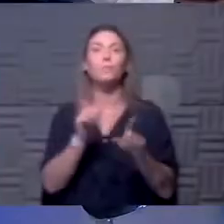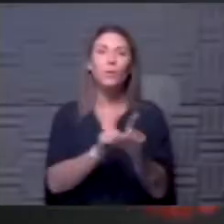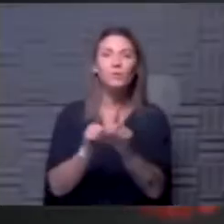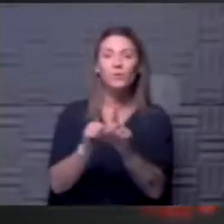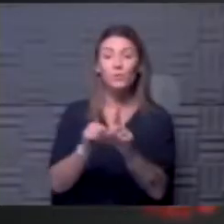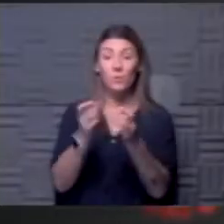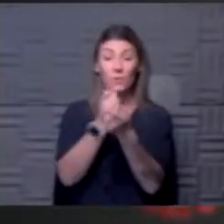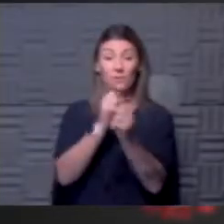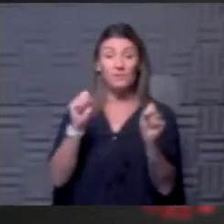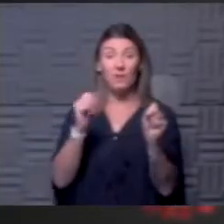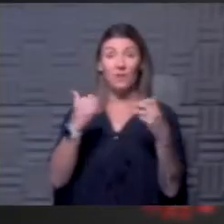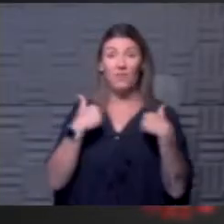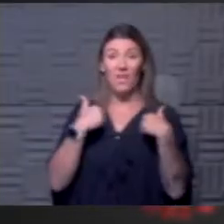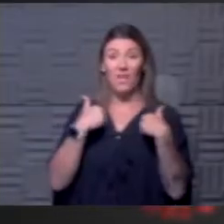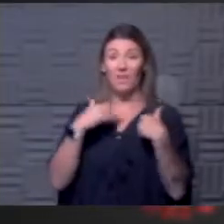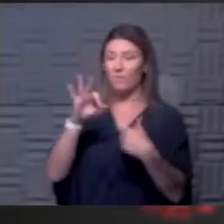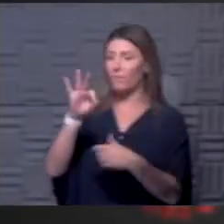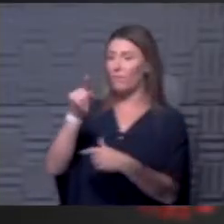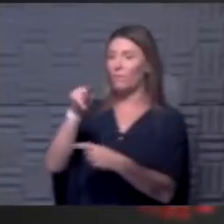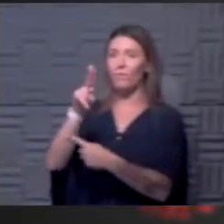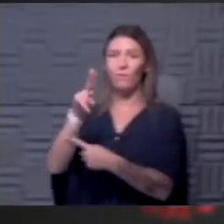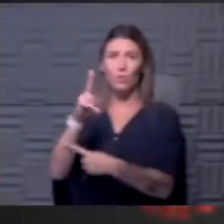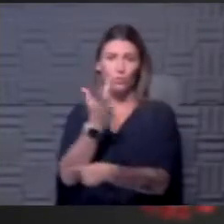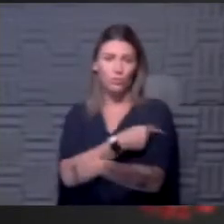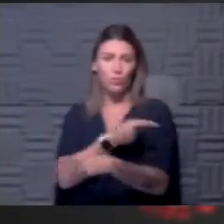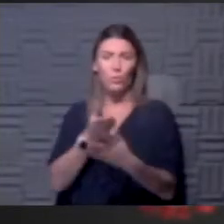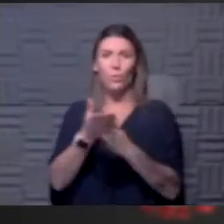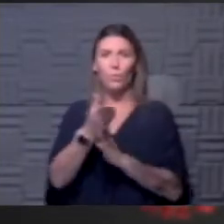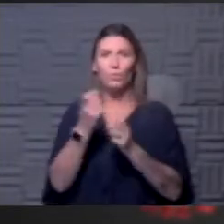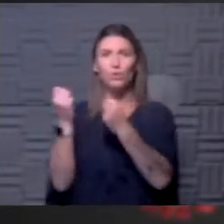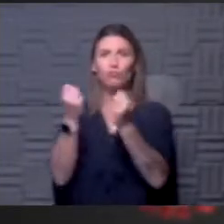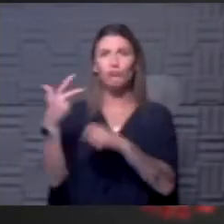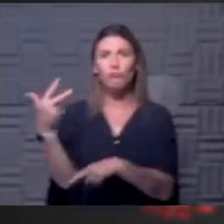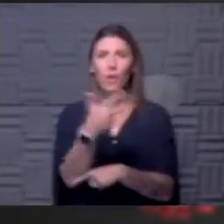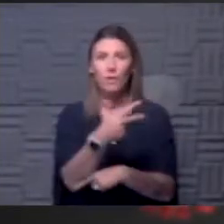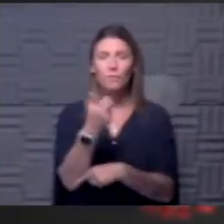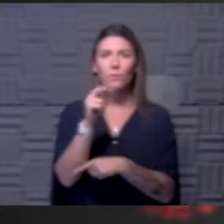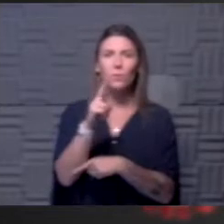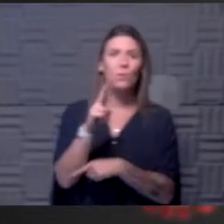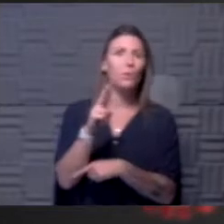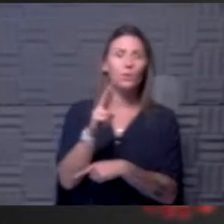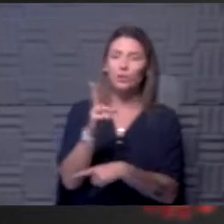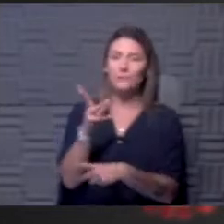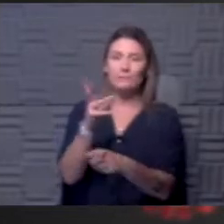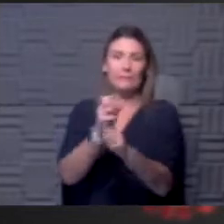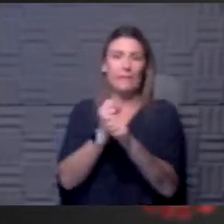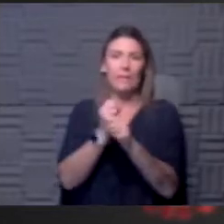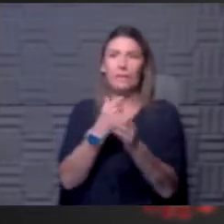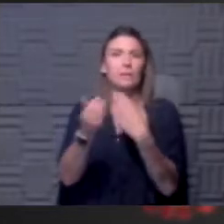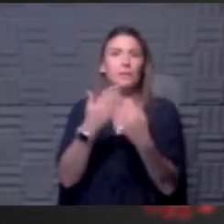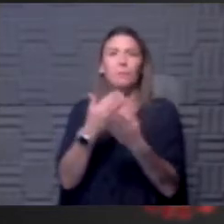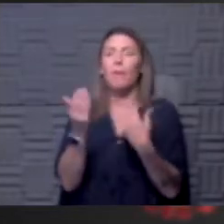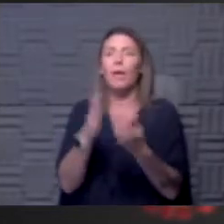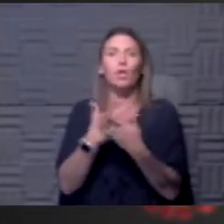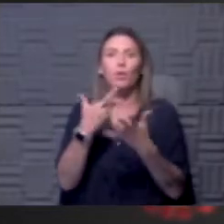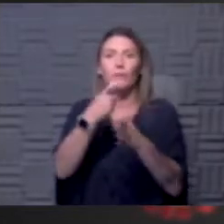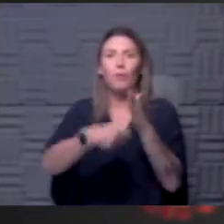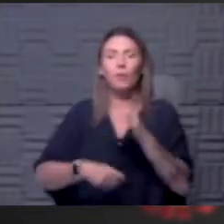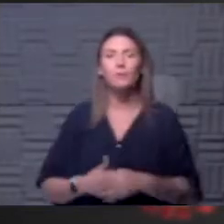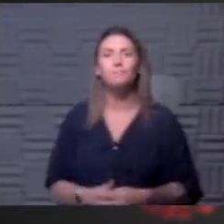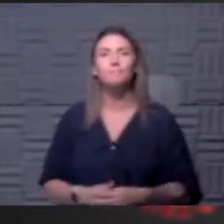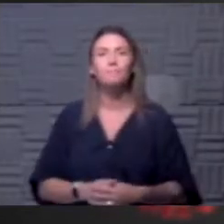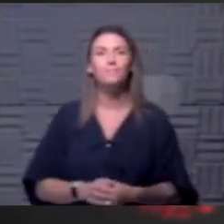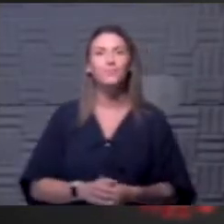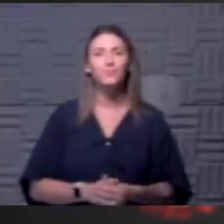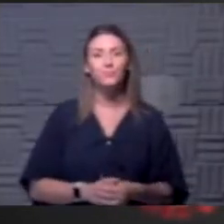question is, is it safe to get a flu shot through a drive-through clinic during a pandemic? Or is it just get one, no matter what the cost? What are your